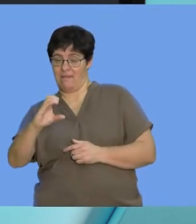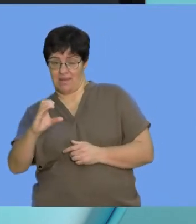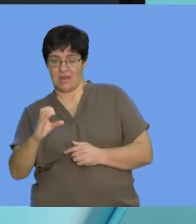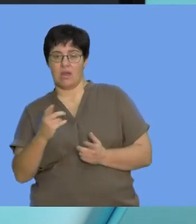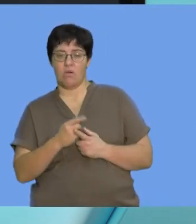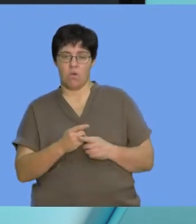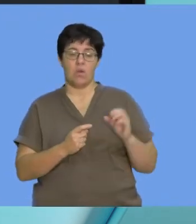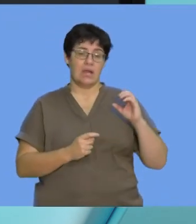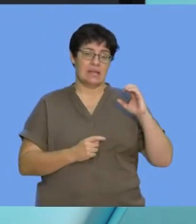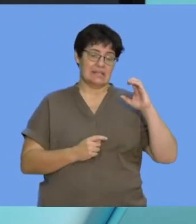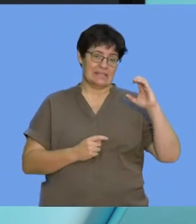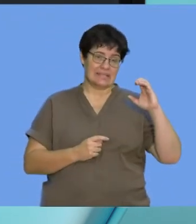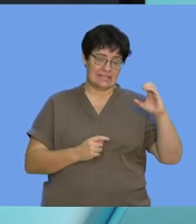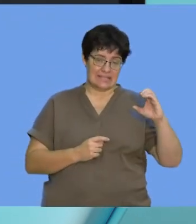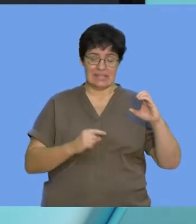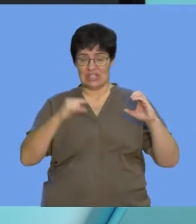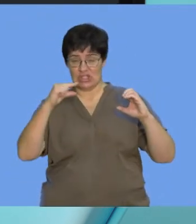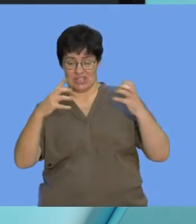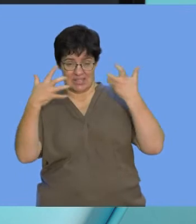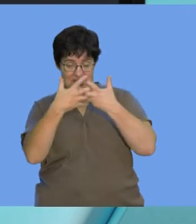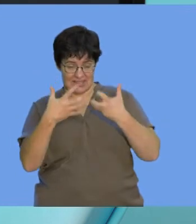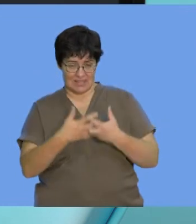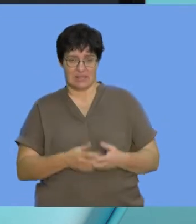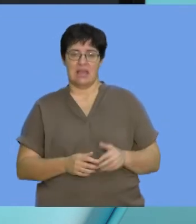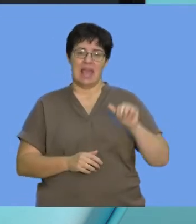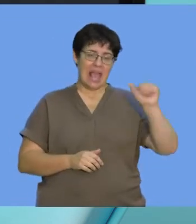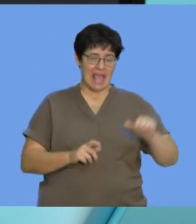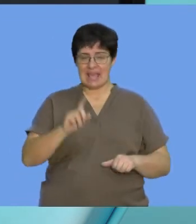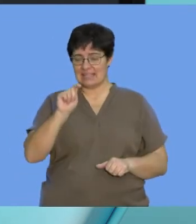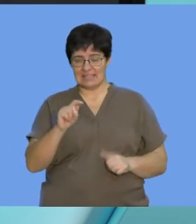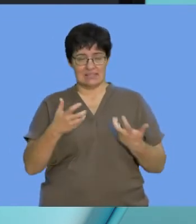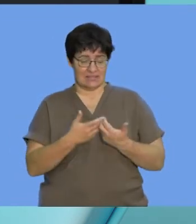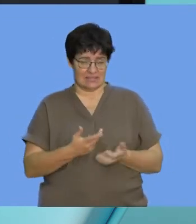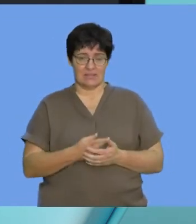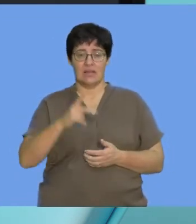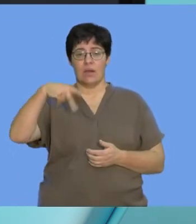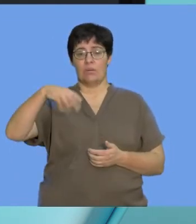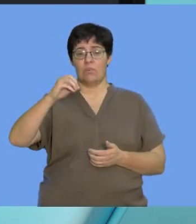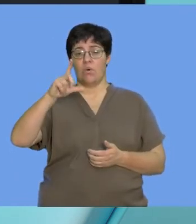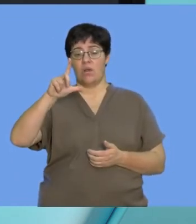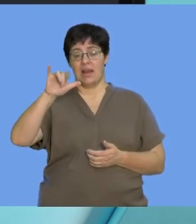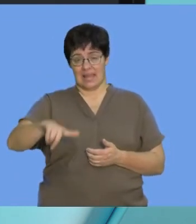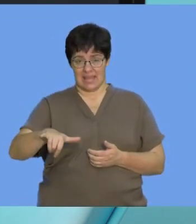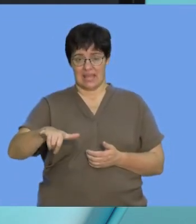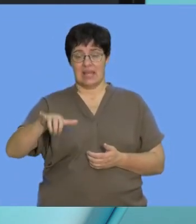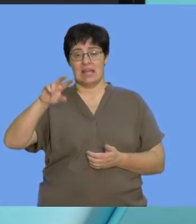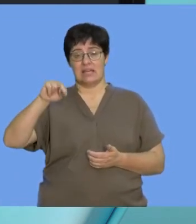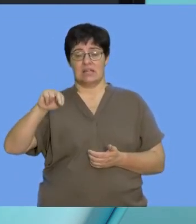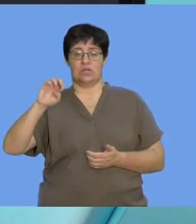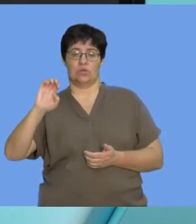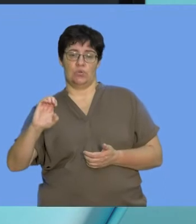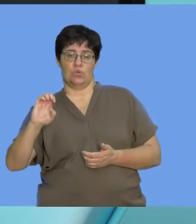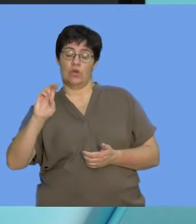cytosine with guanine. So, we've looked at that structure, we've understood that it's a polynucleotide made up of these single, small